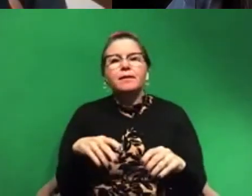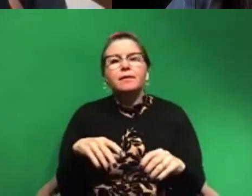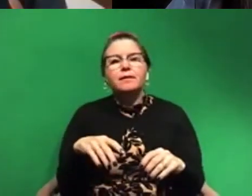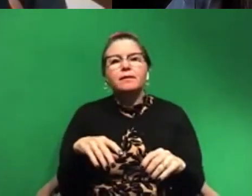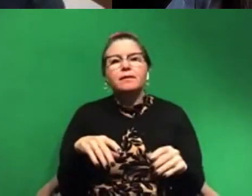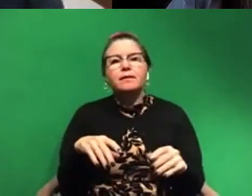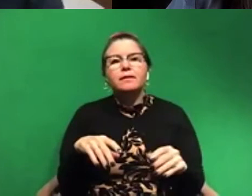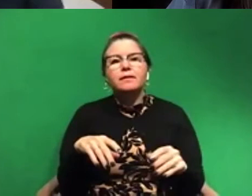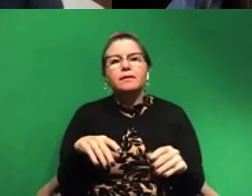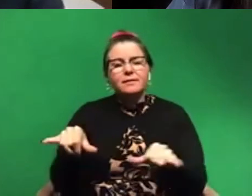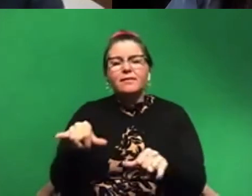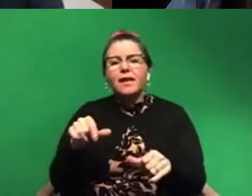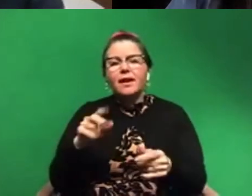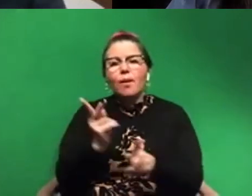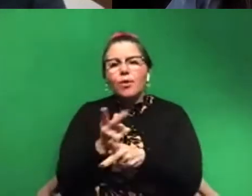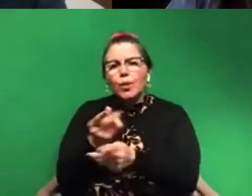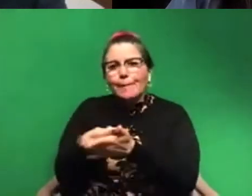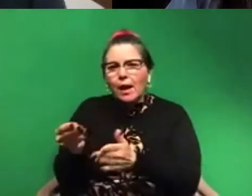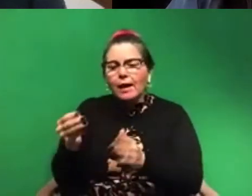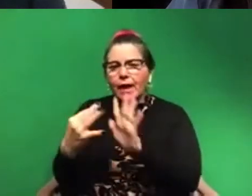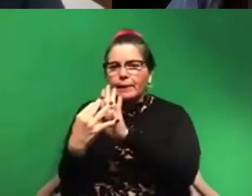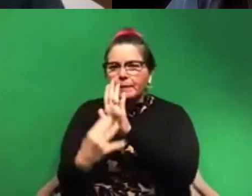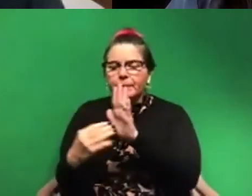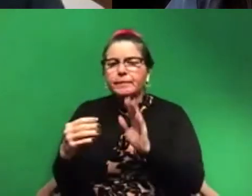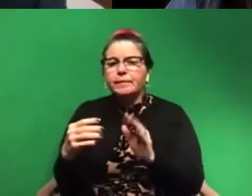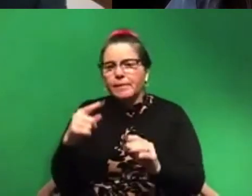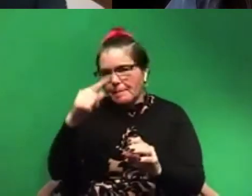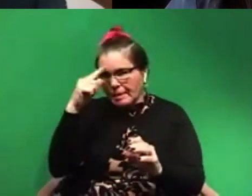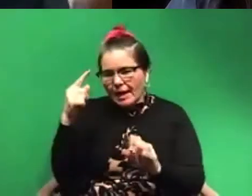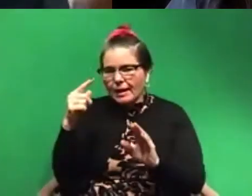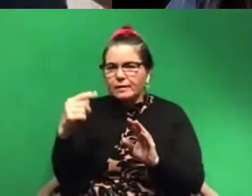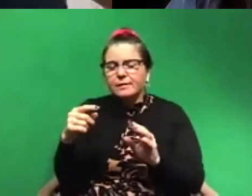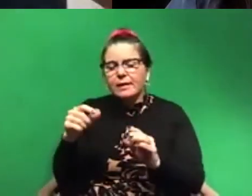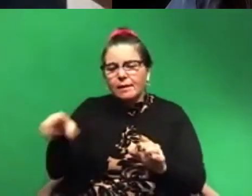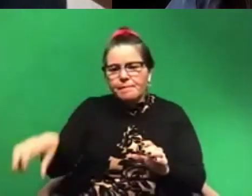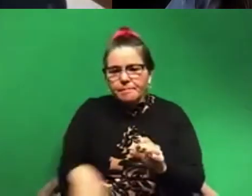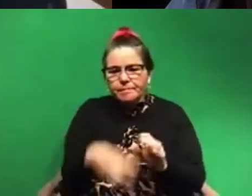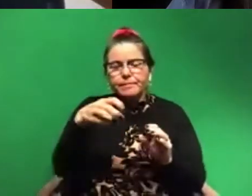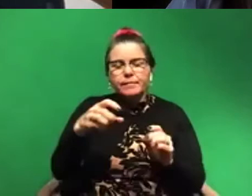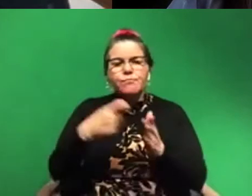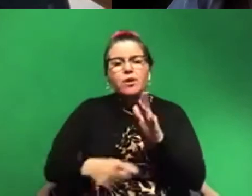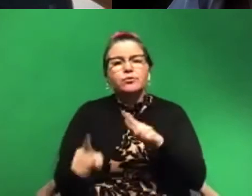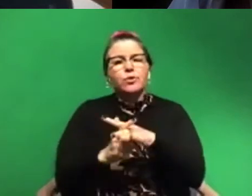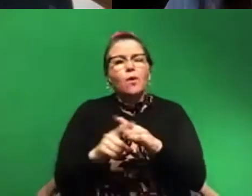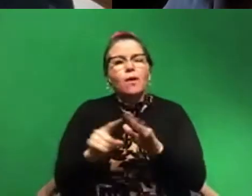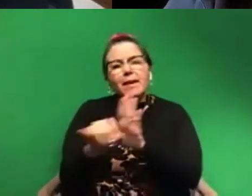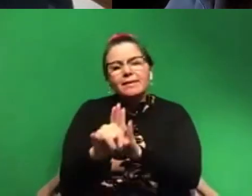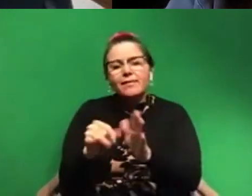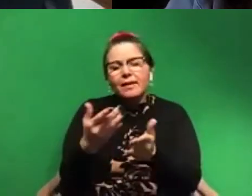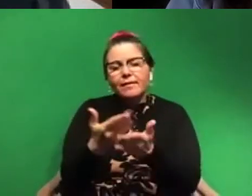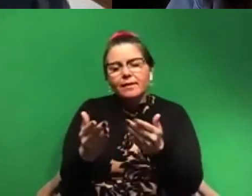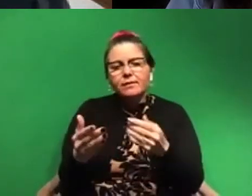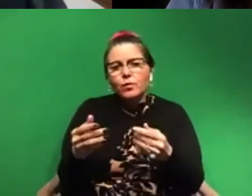barcode of a product in a store. You know, you have that little code on the store, you can scan it and and get the price or get the identify, identify the product.